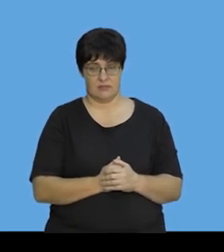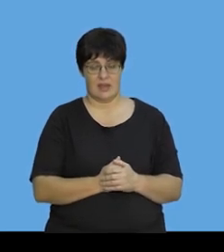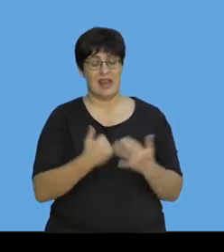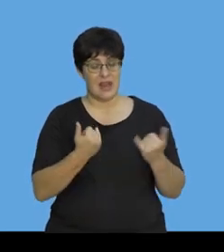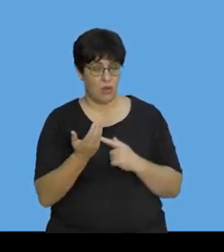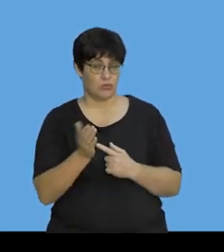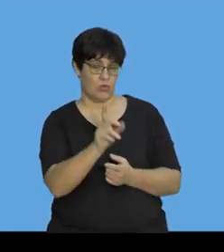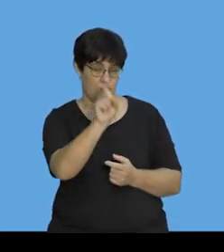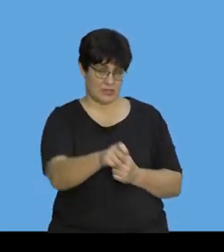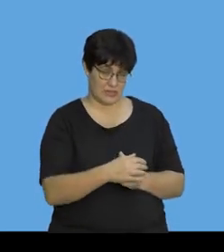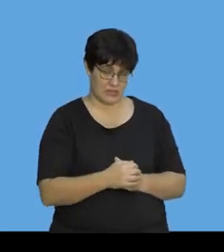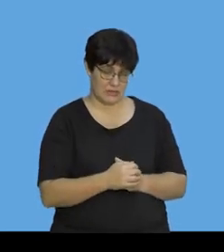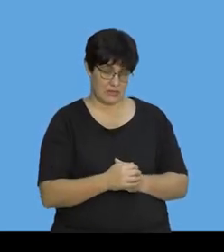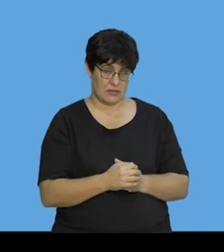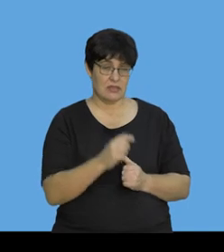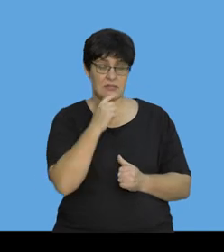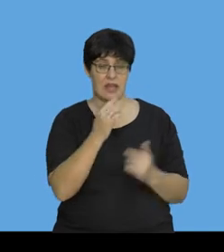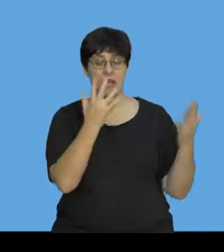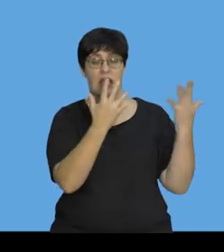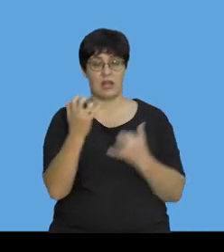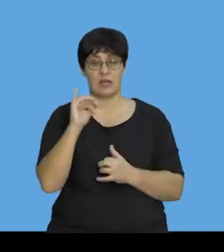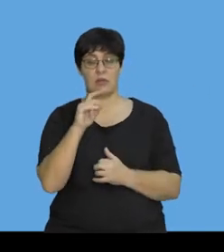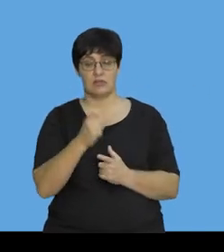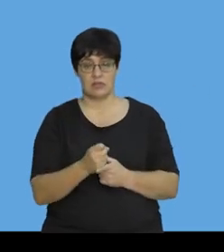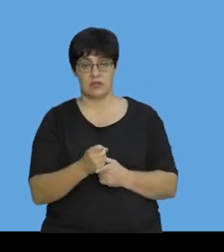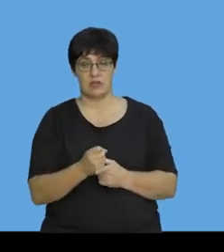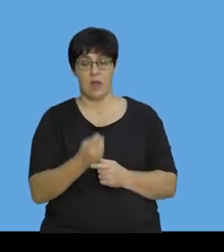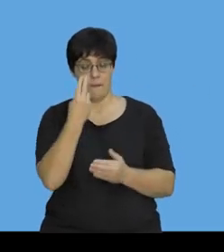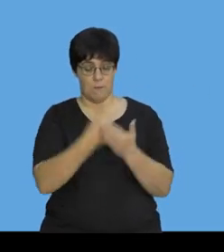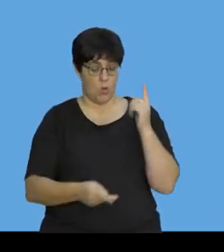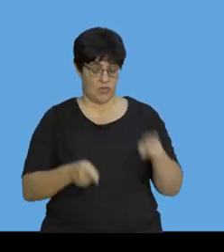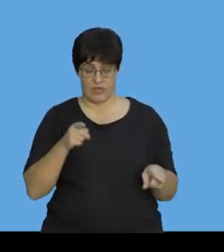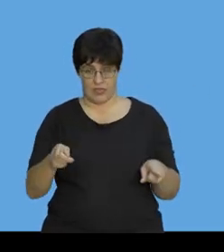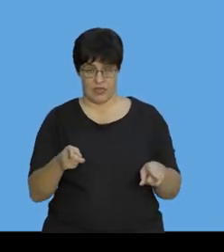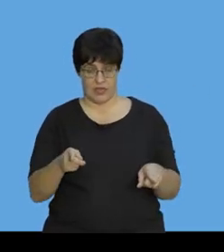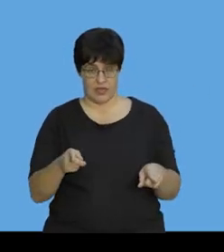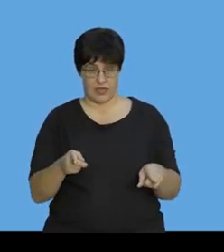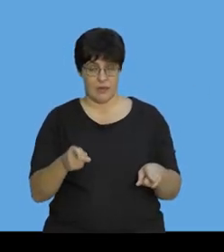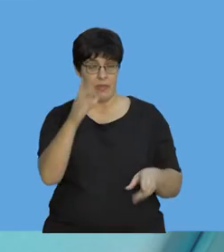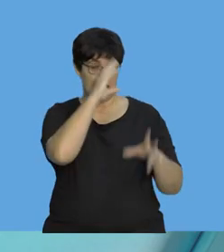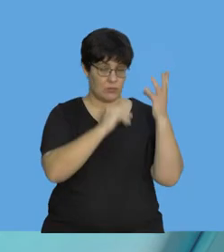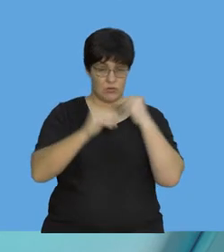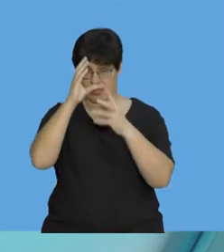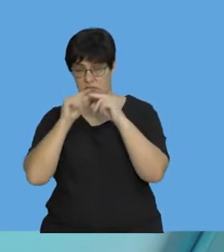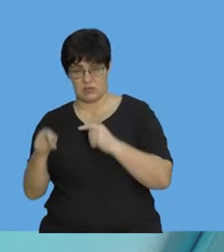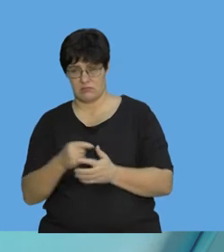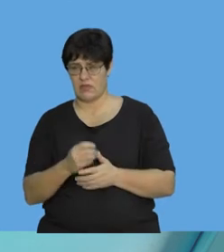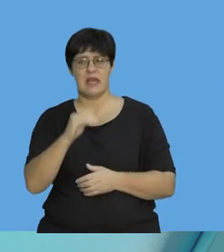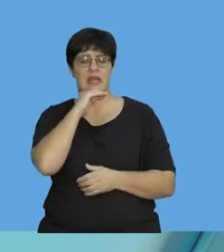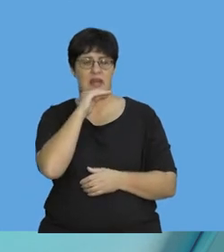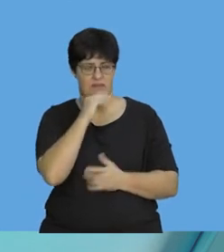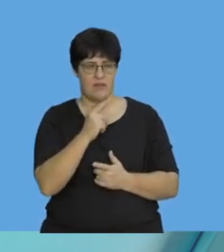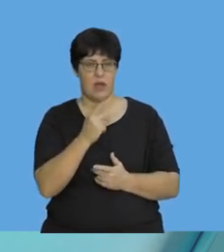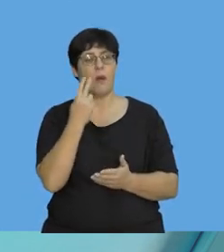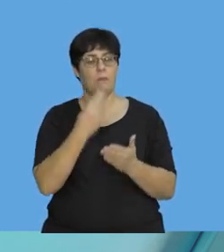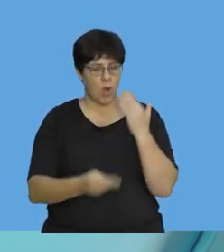And now I need to show you something. They said calculate the impulse experienced on both freight trains. This would